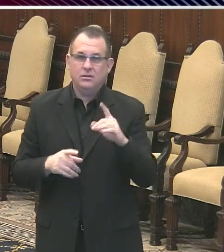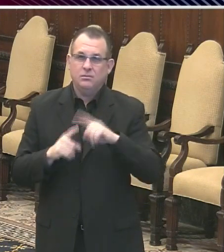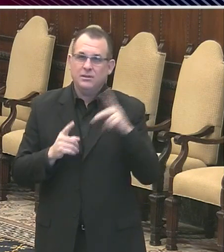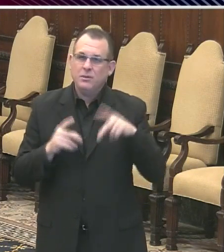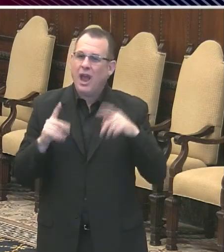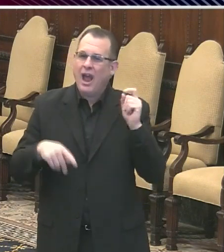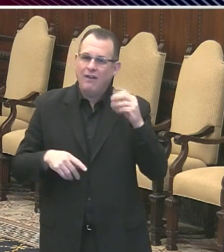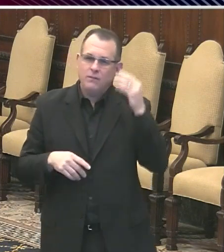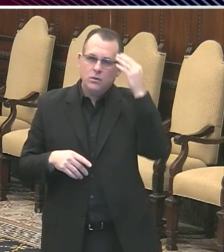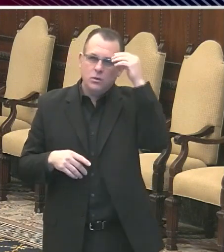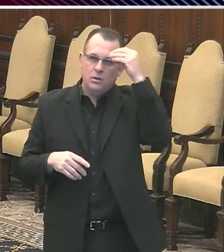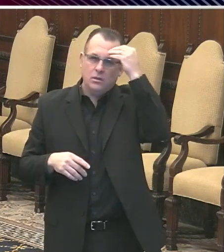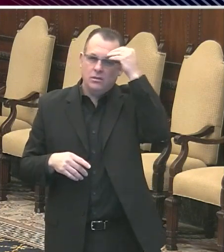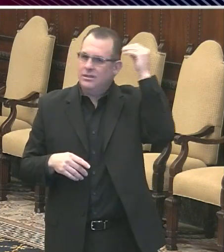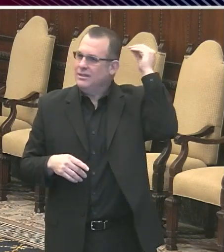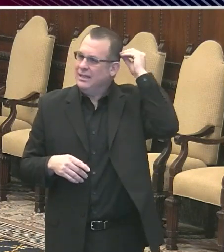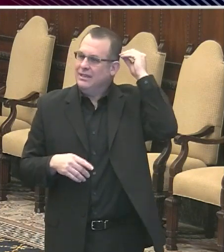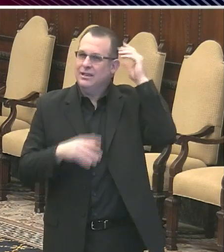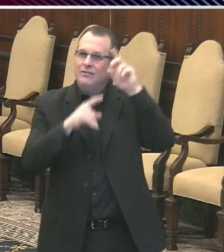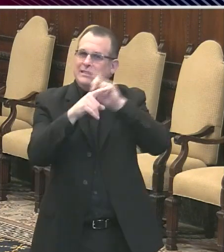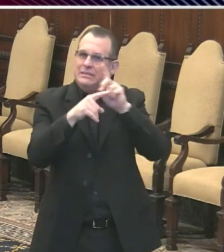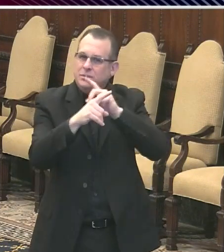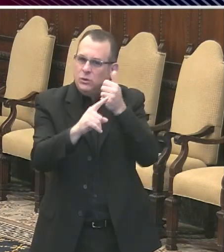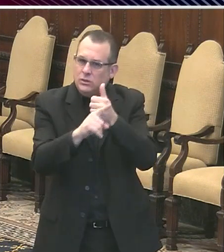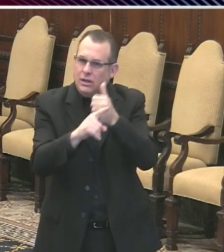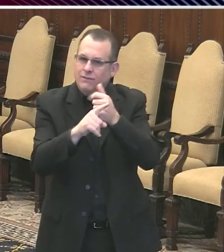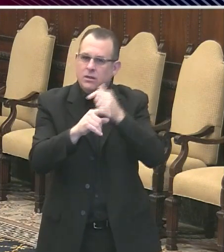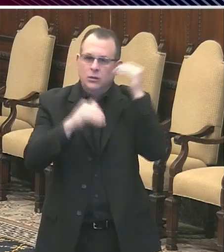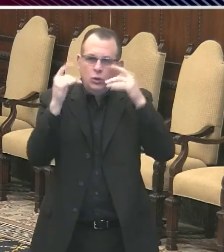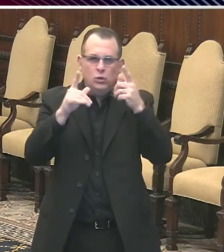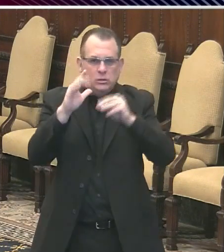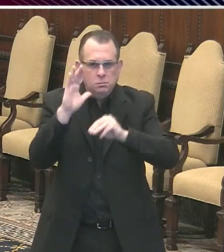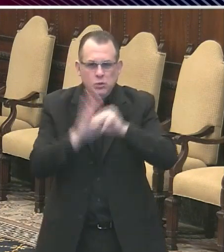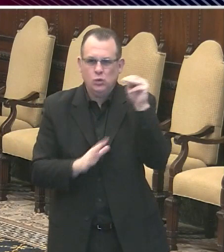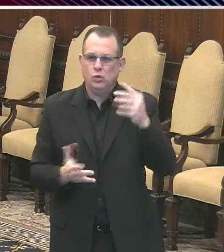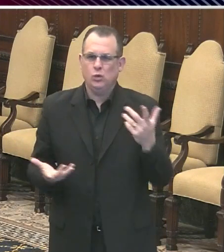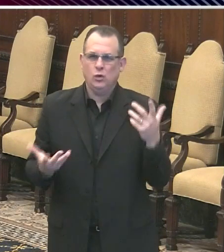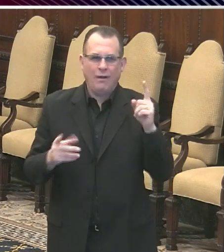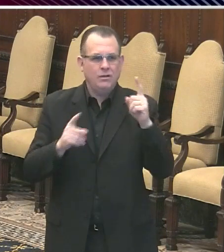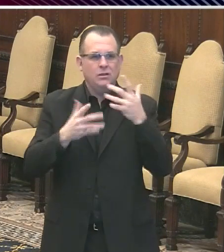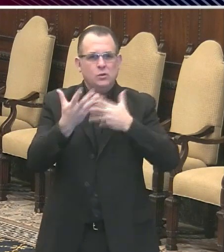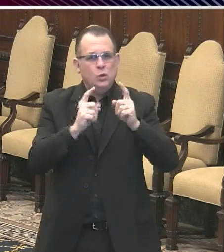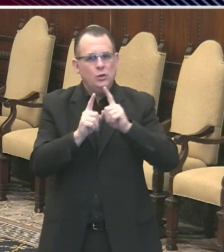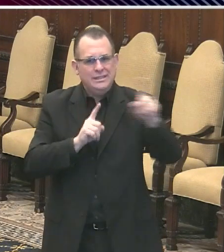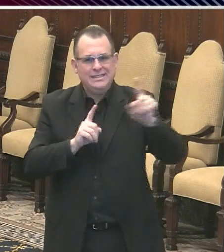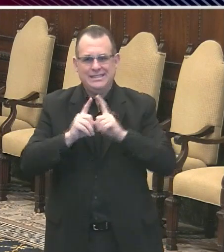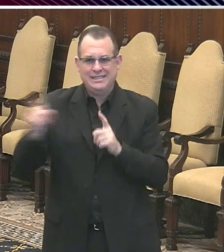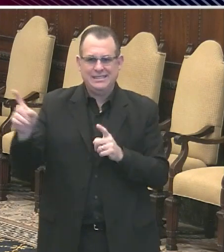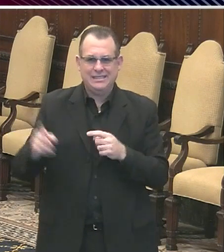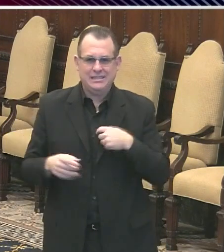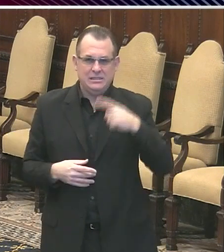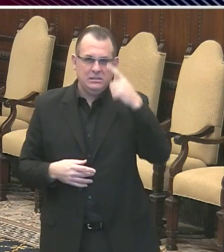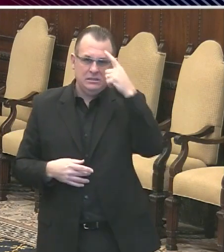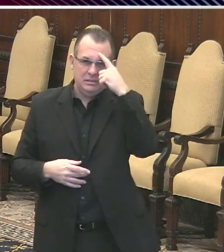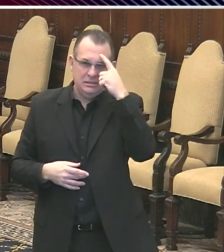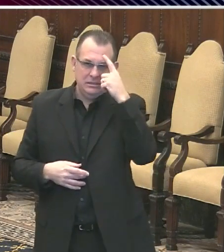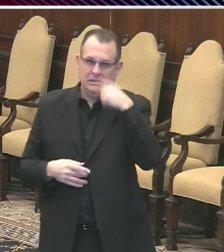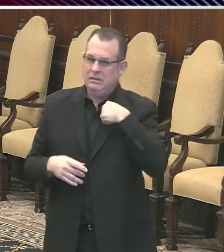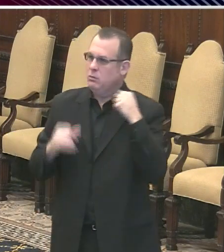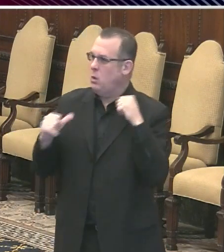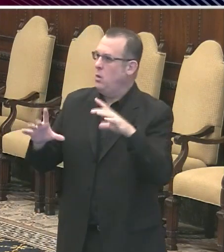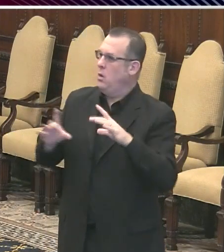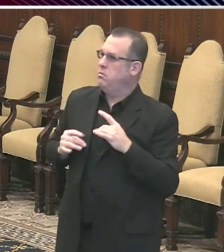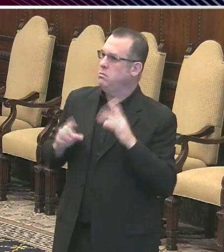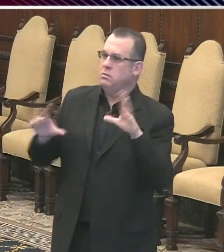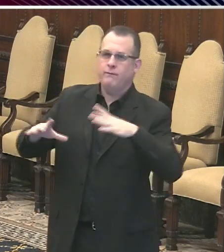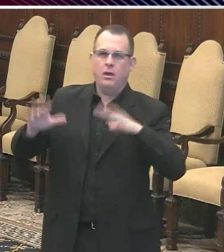be disciplined and adult and mature about what this is. And even though you think you're invincible, your parents